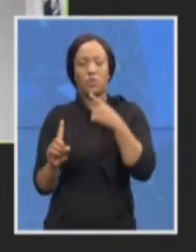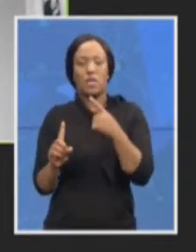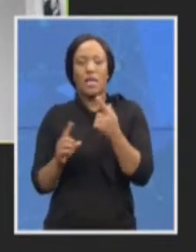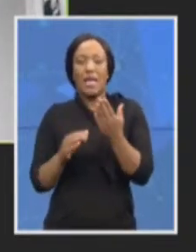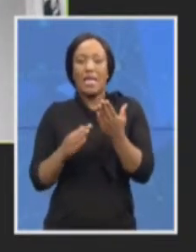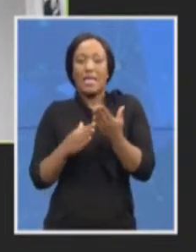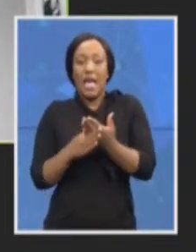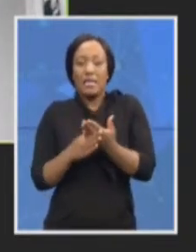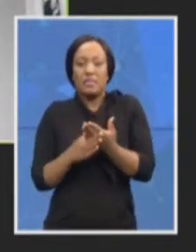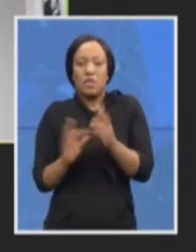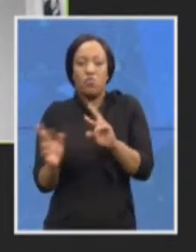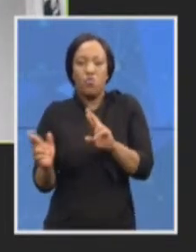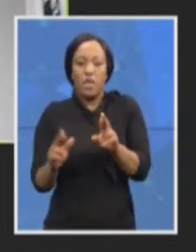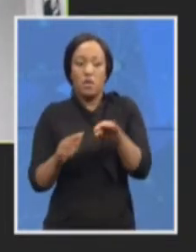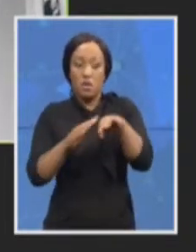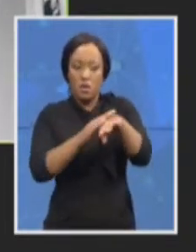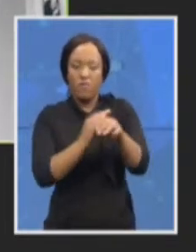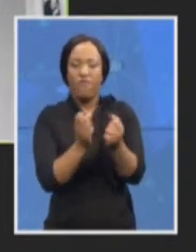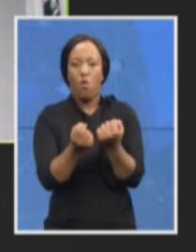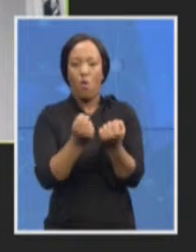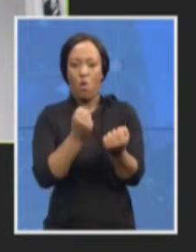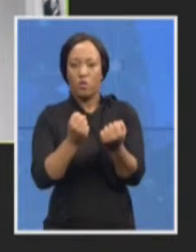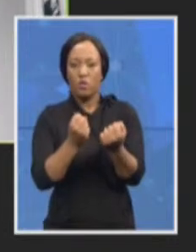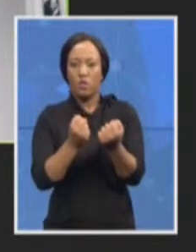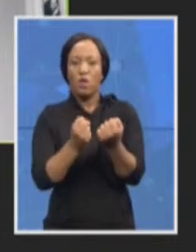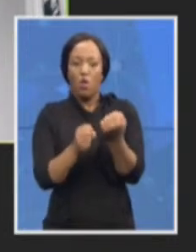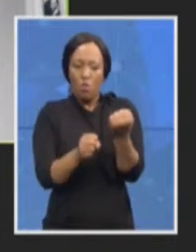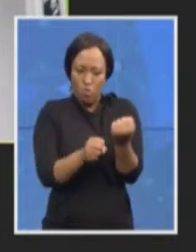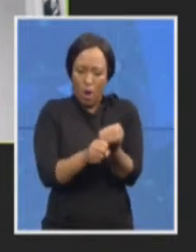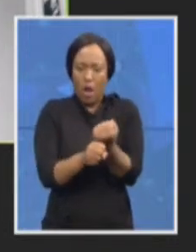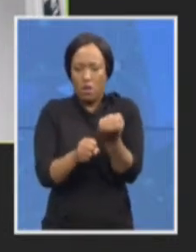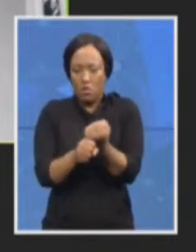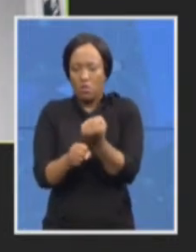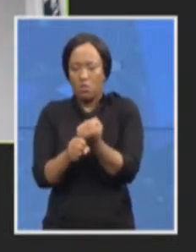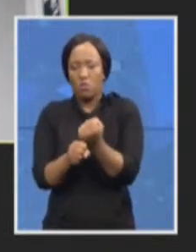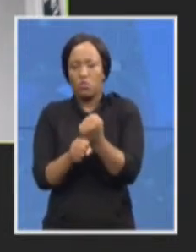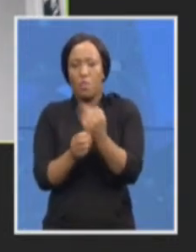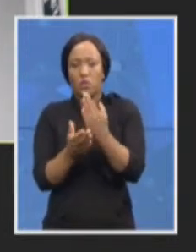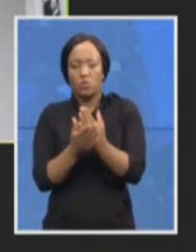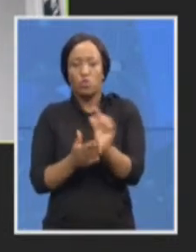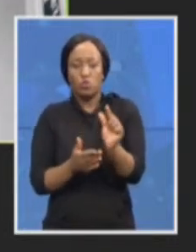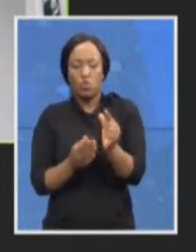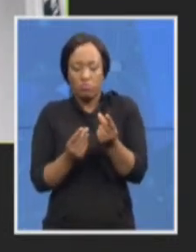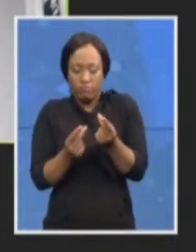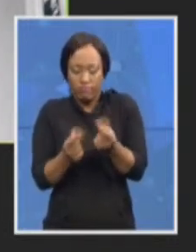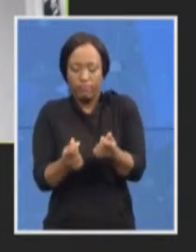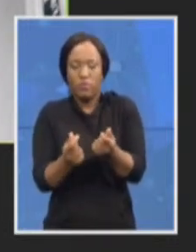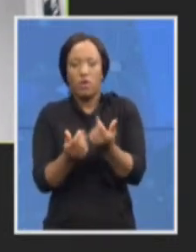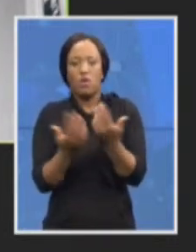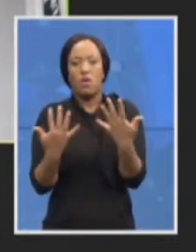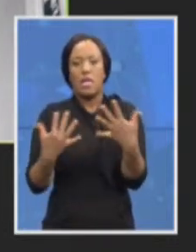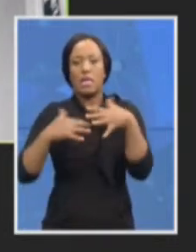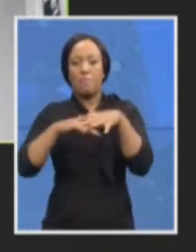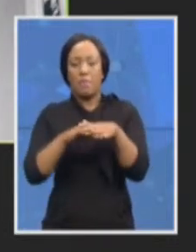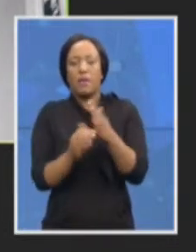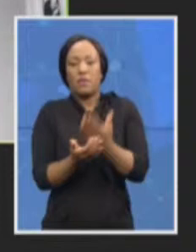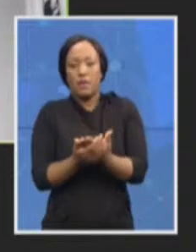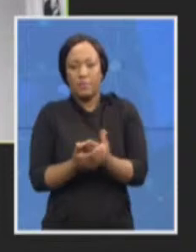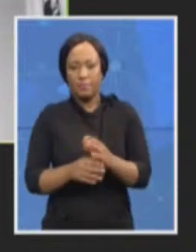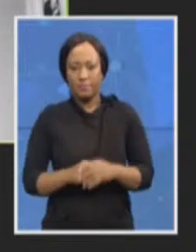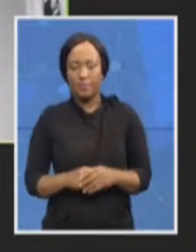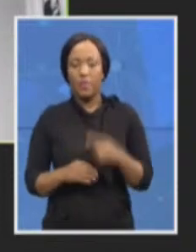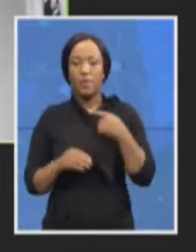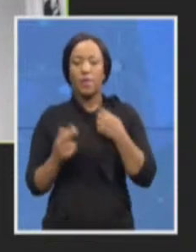effort will be made to ensure that this happens as soon as possible. And I'm certainly hoping that we will see some movement in key